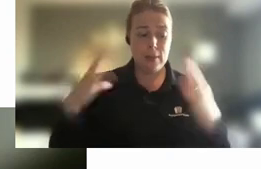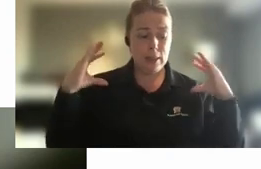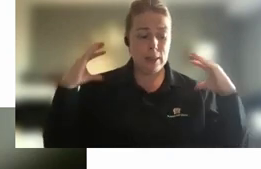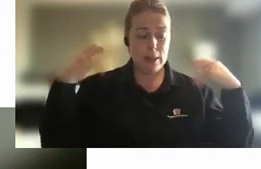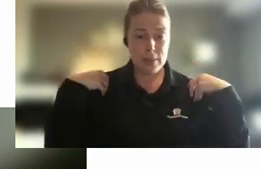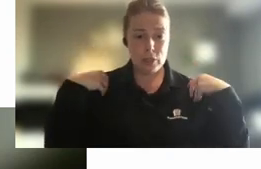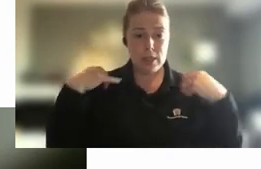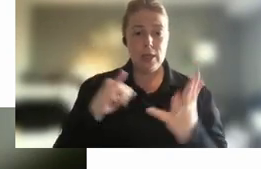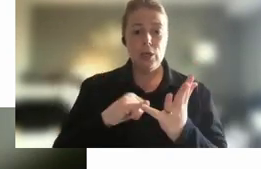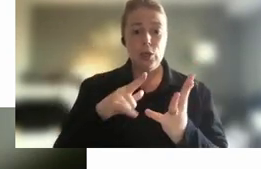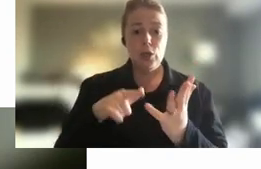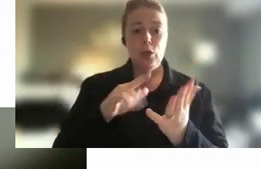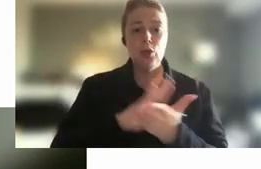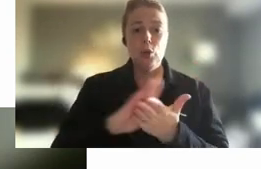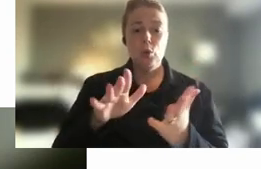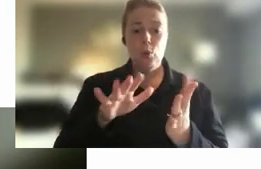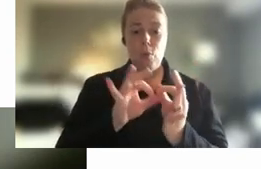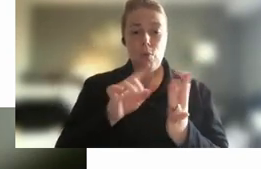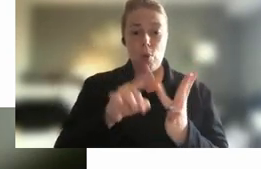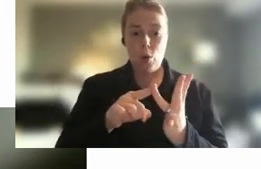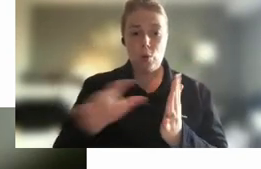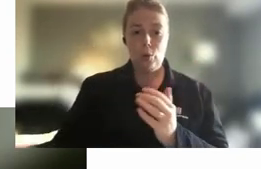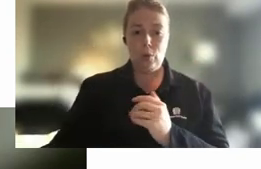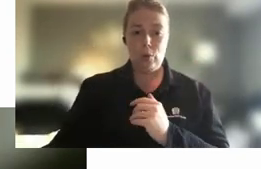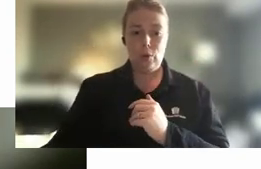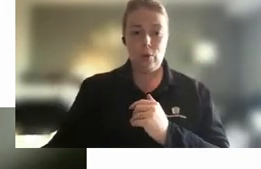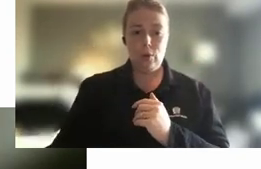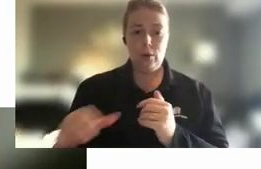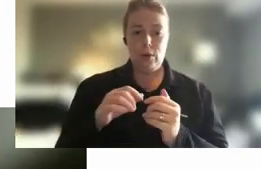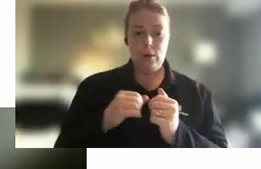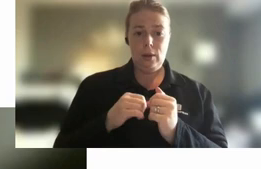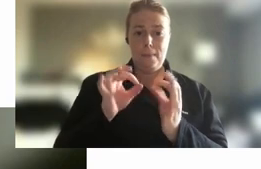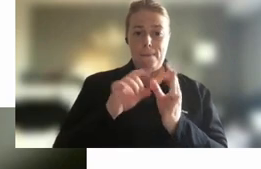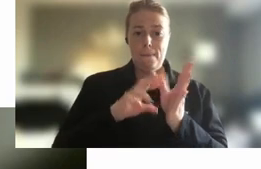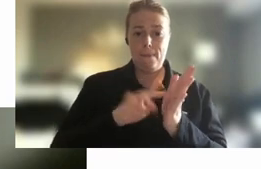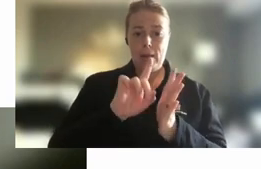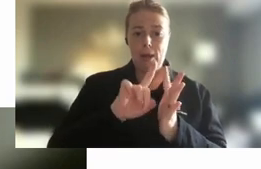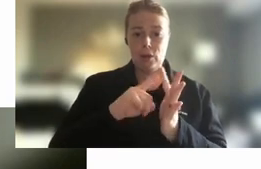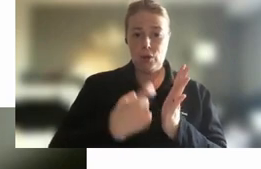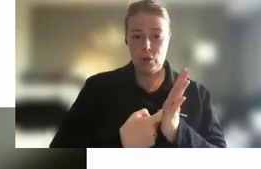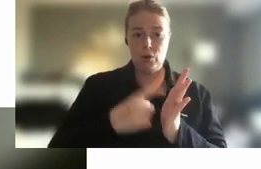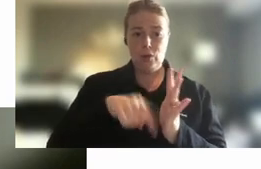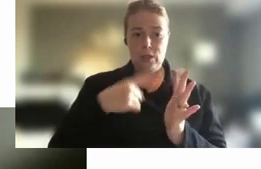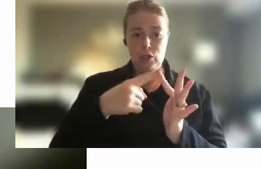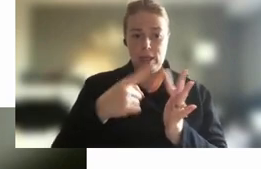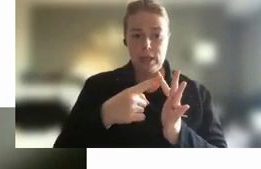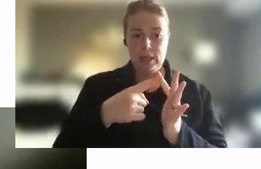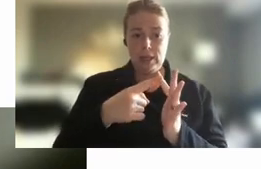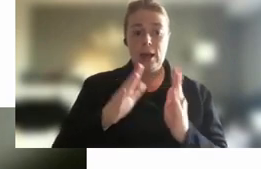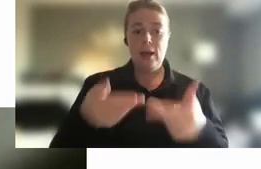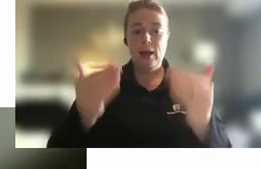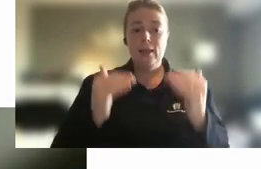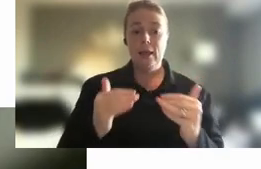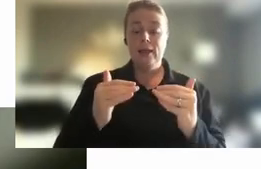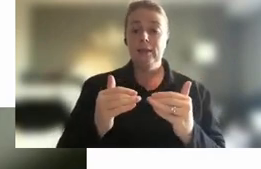Then we will hear some stories from the APS, followed by a short panel discussion with two of my SES